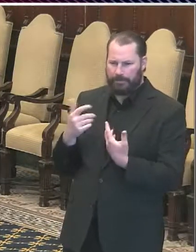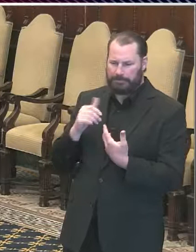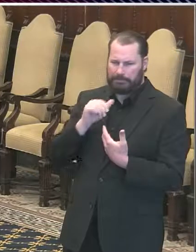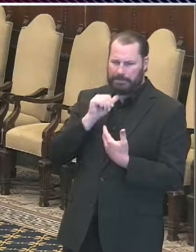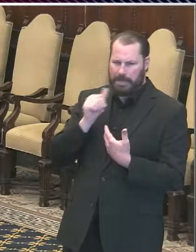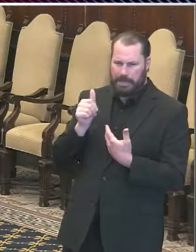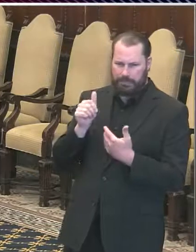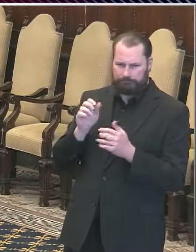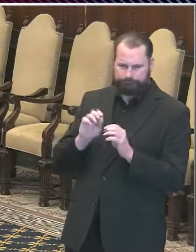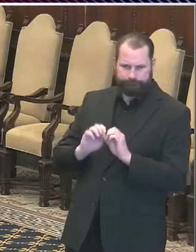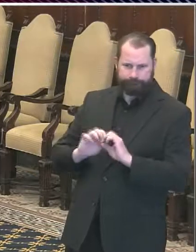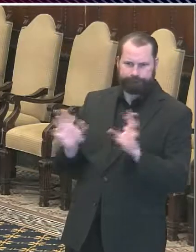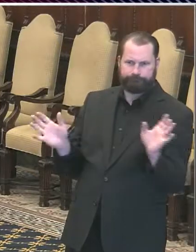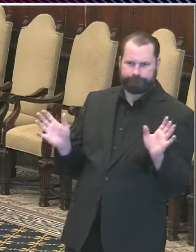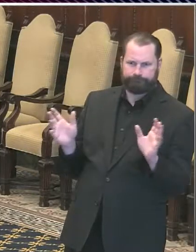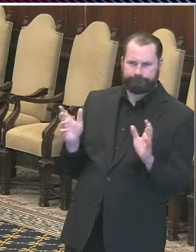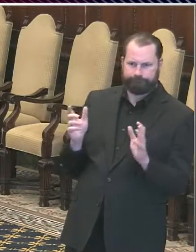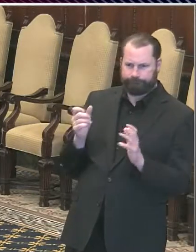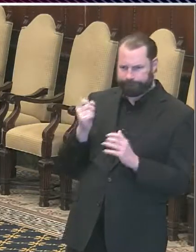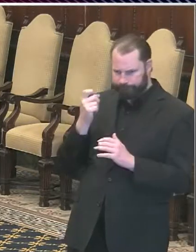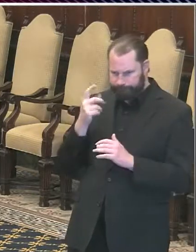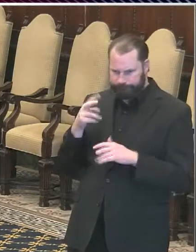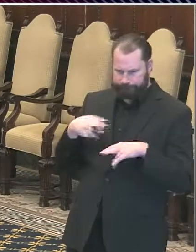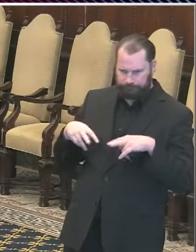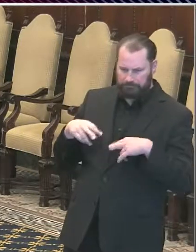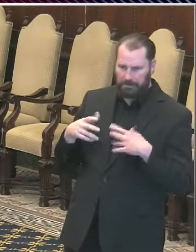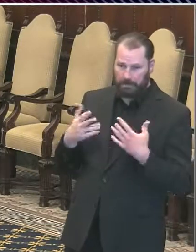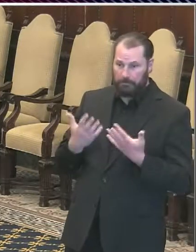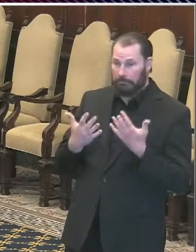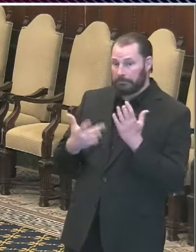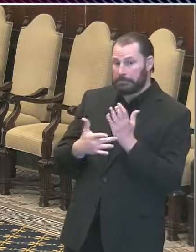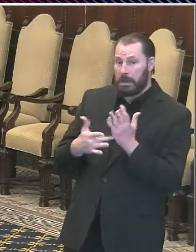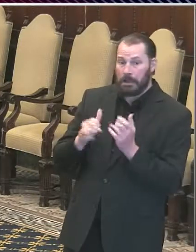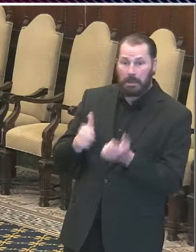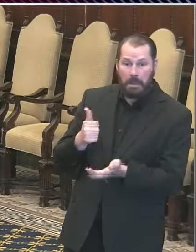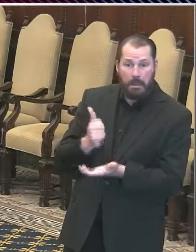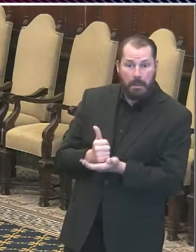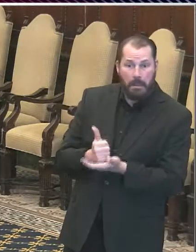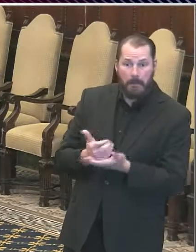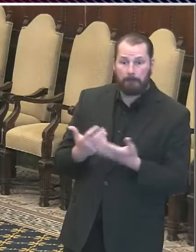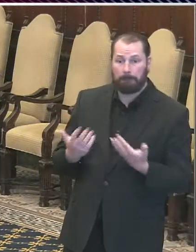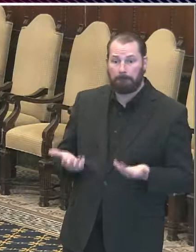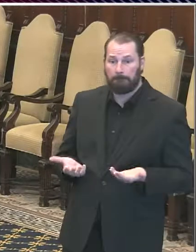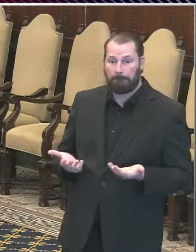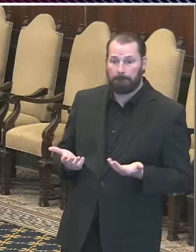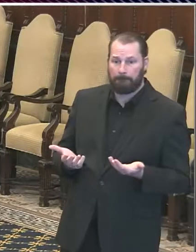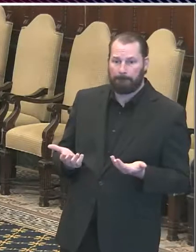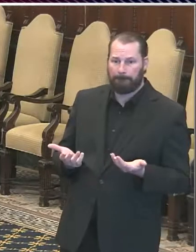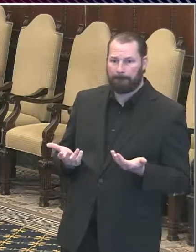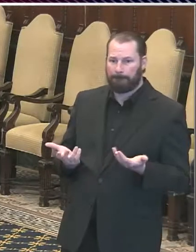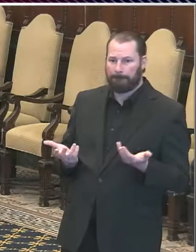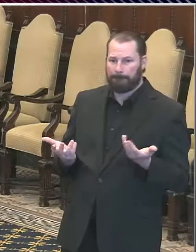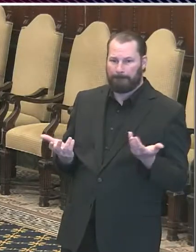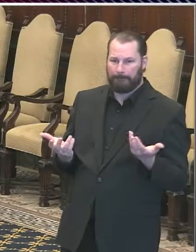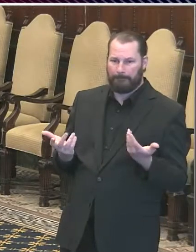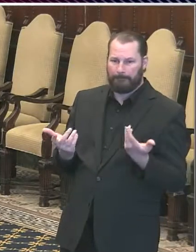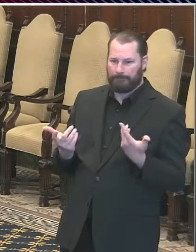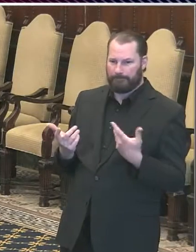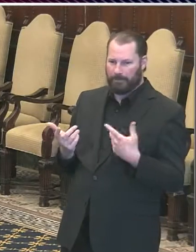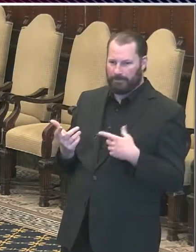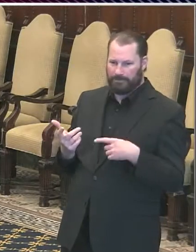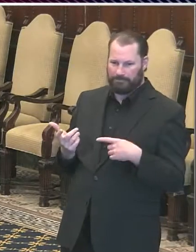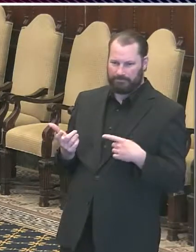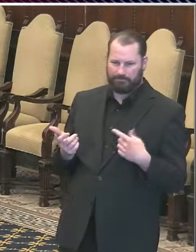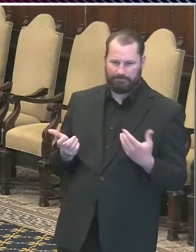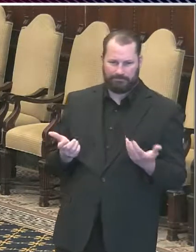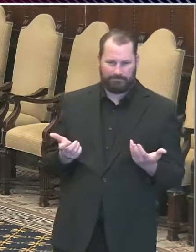may help our contact tracing efforts but it cannot replace it we're still going to need to have humans involved talking to other humans and saying the test is positive tell me